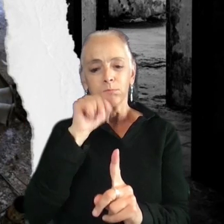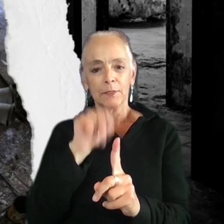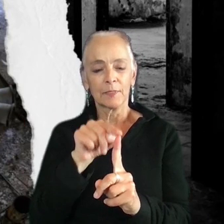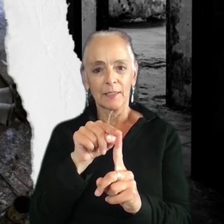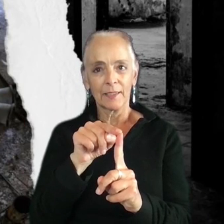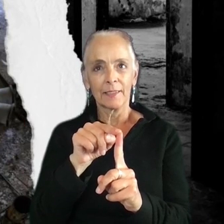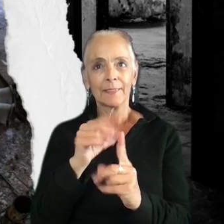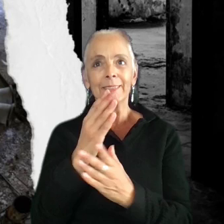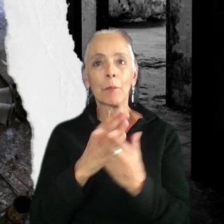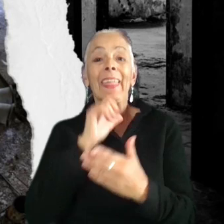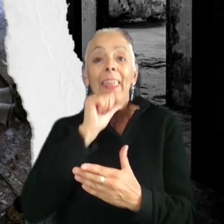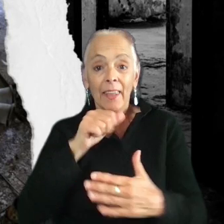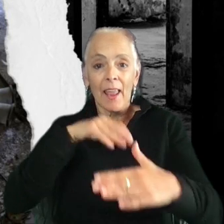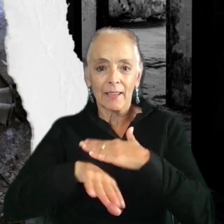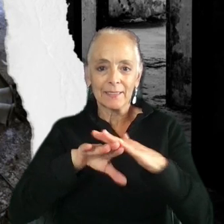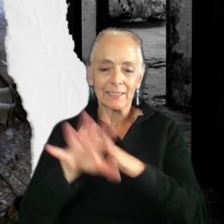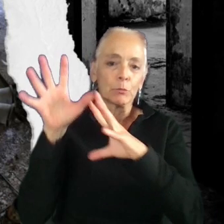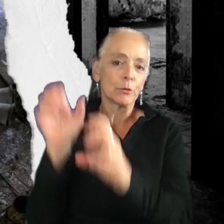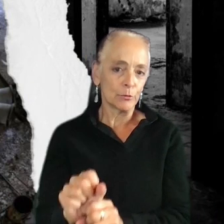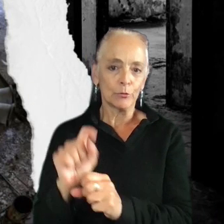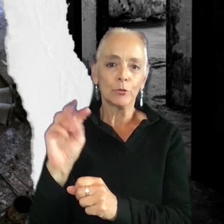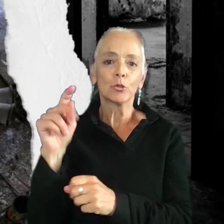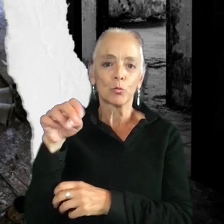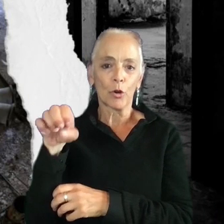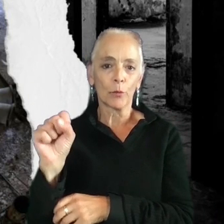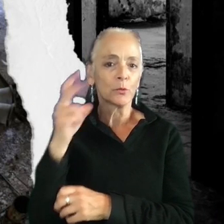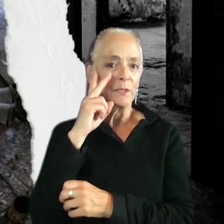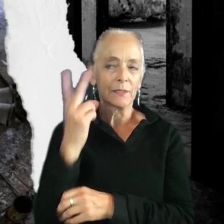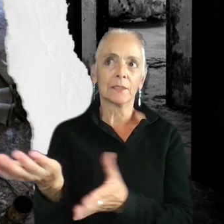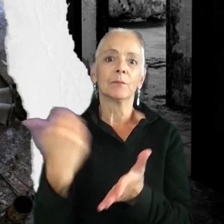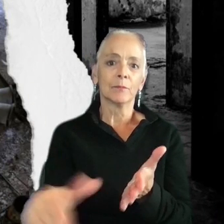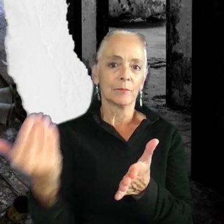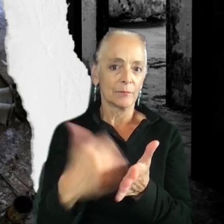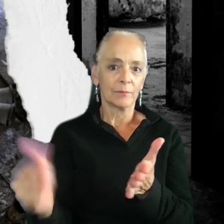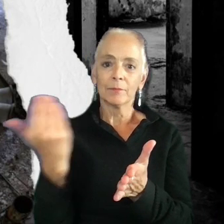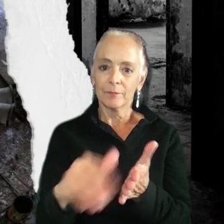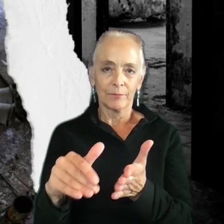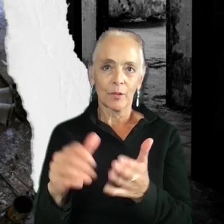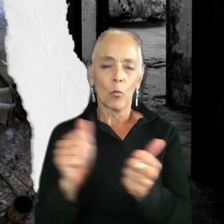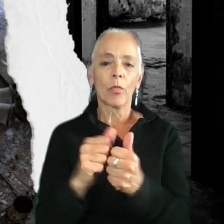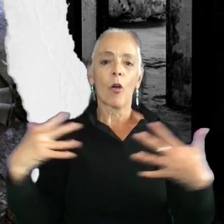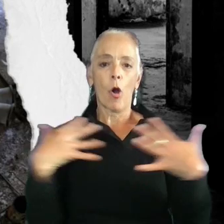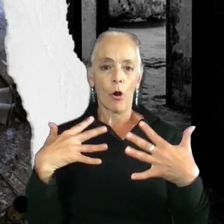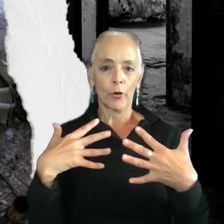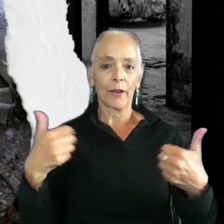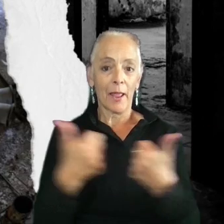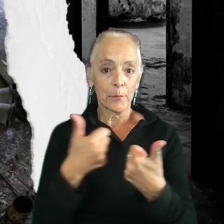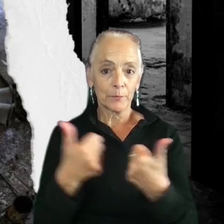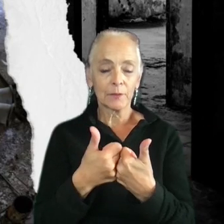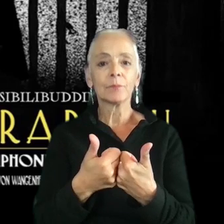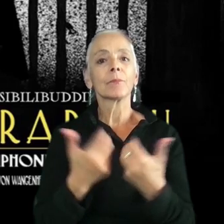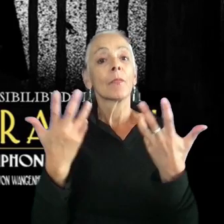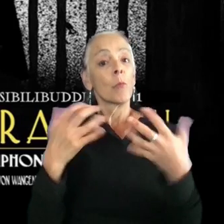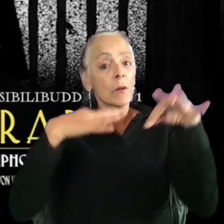the inaccessible tropes that we see time and time again in horror games. And I want to be